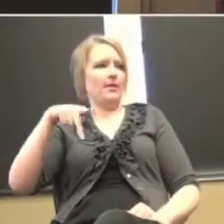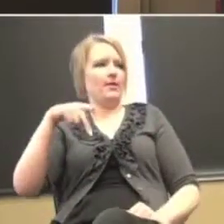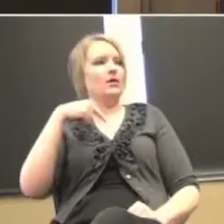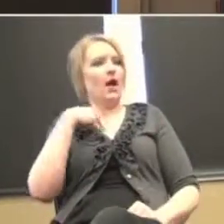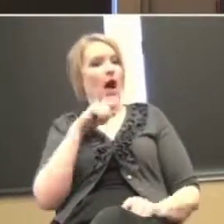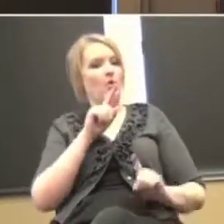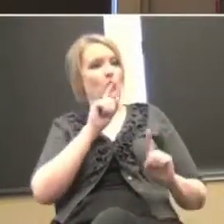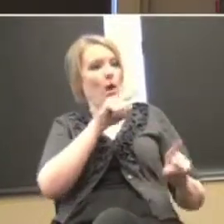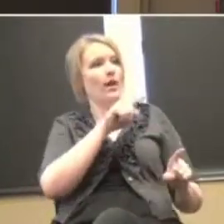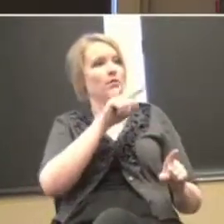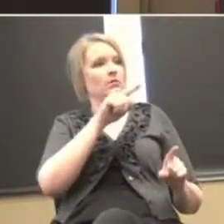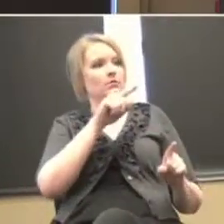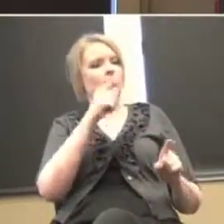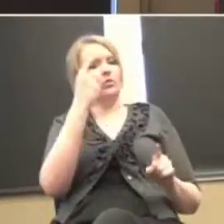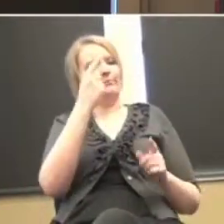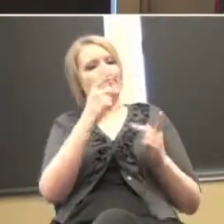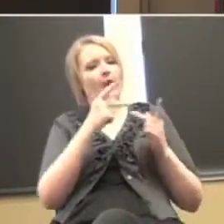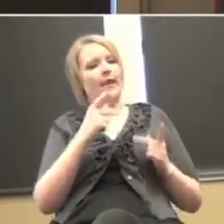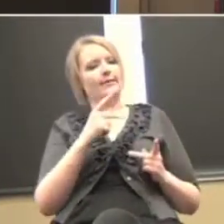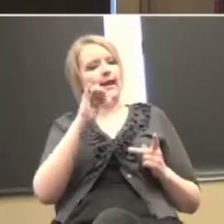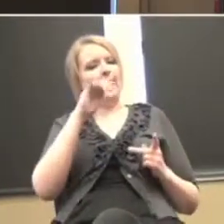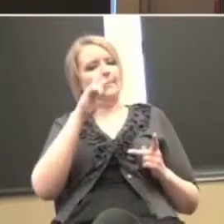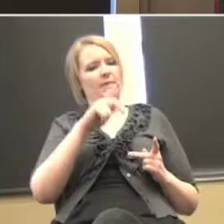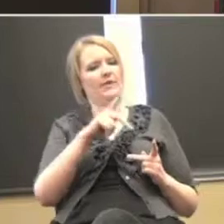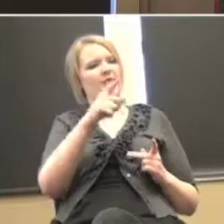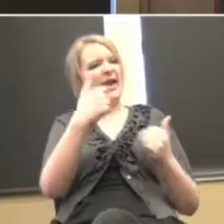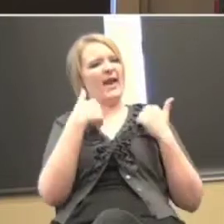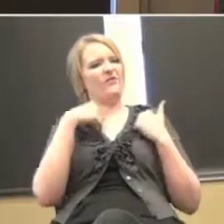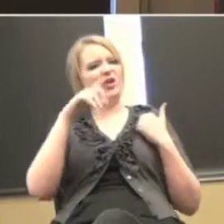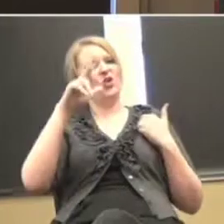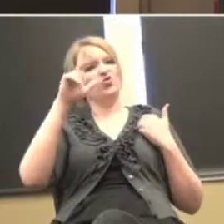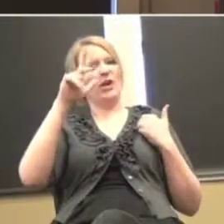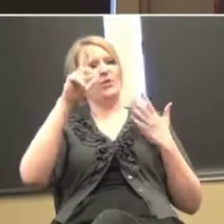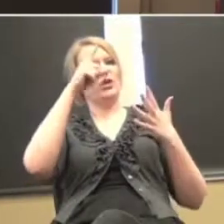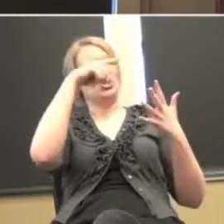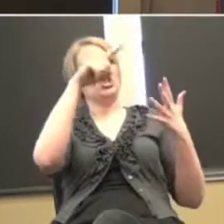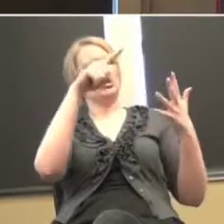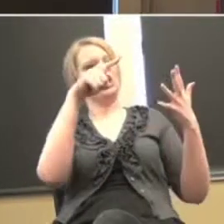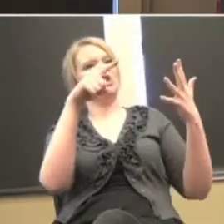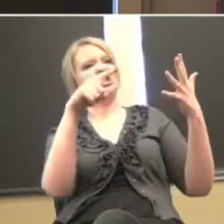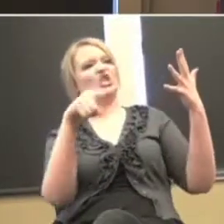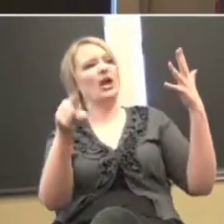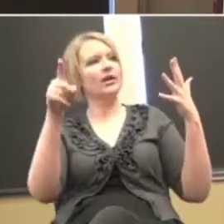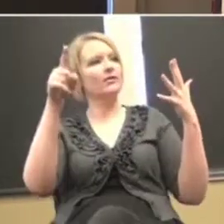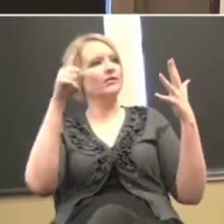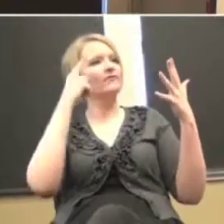the IEP, it's a 23 check thing on accommodations and every one of them is checked.